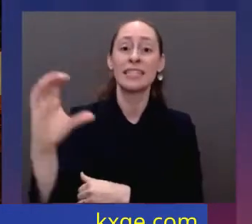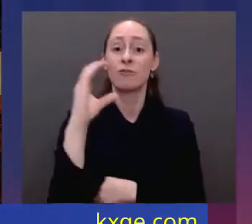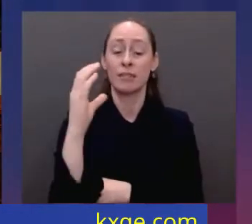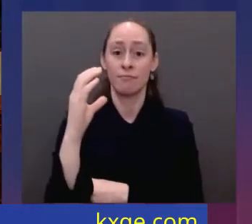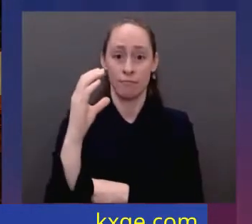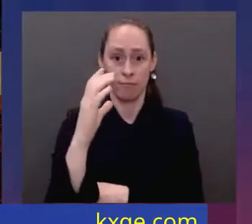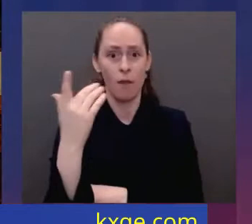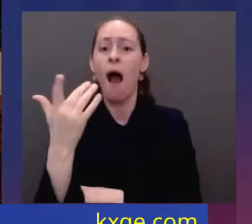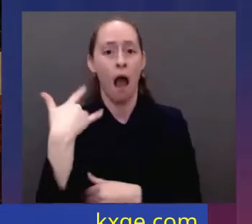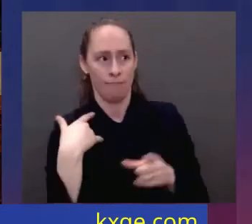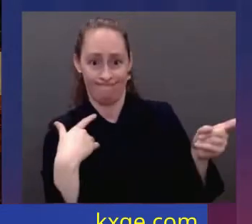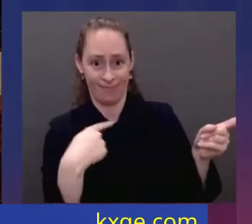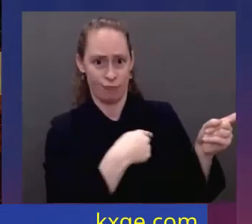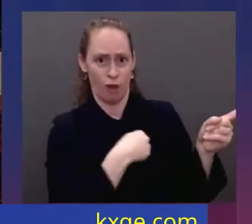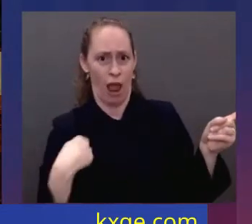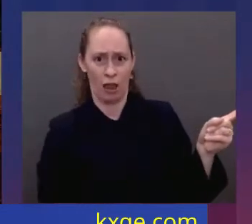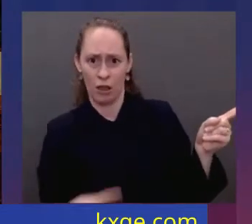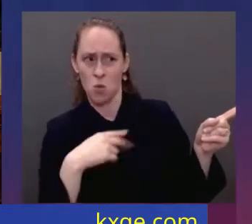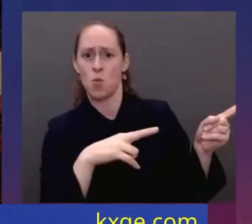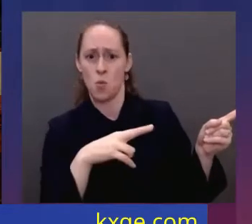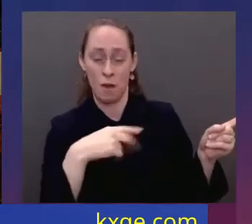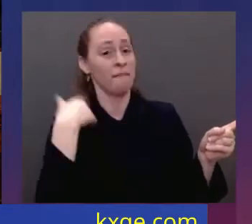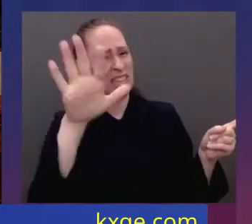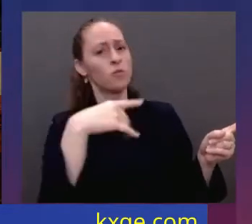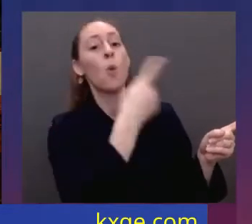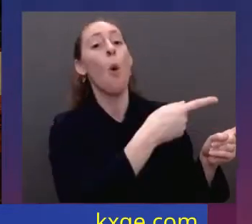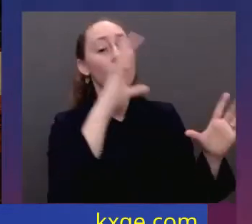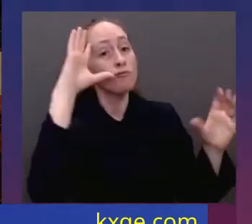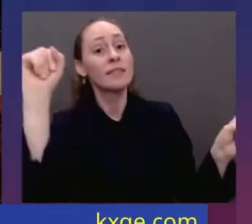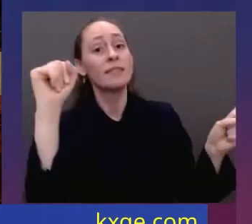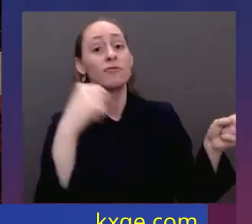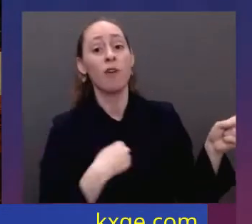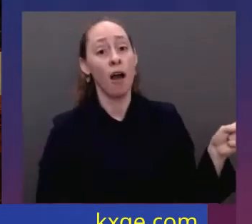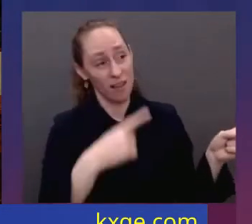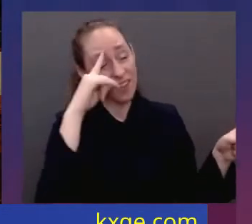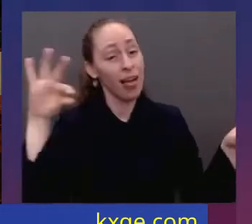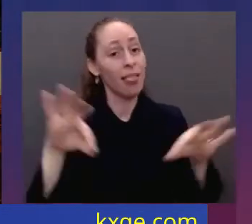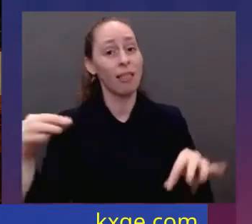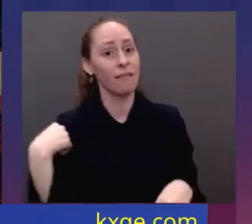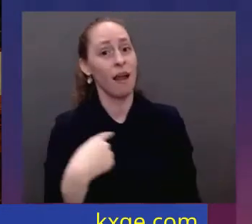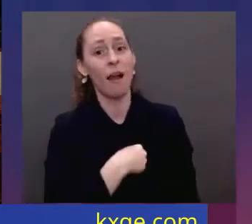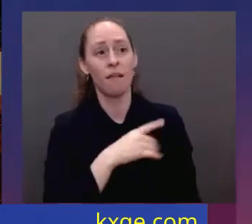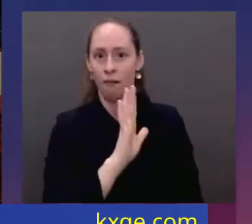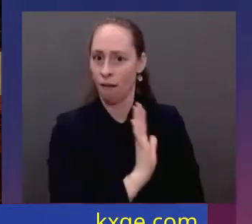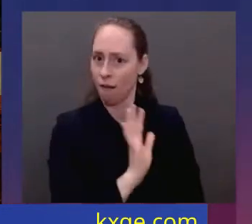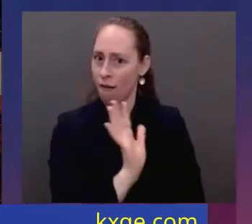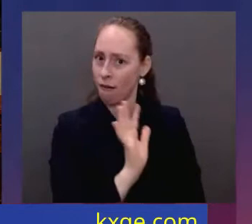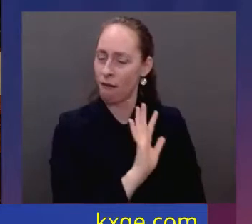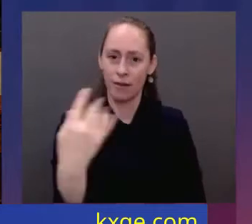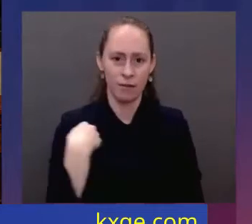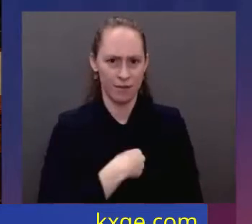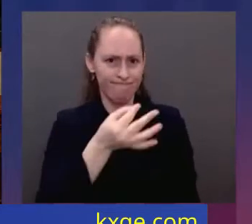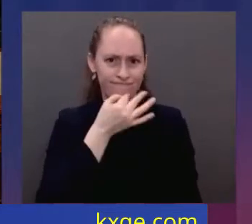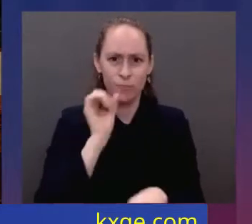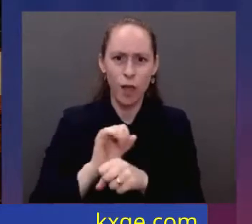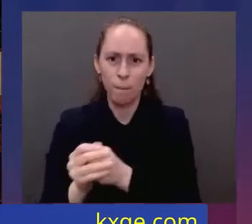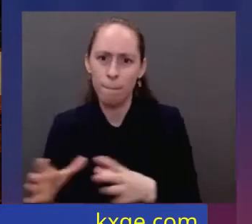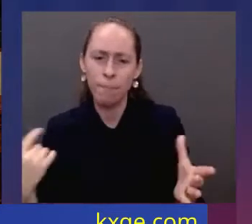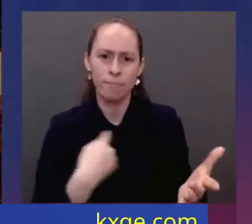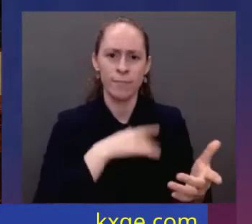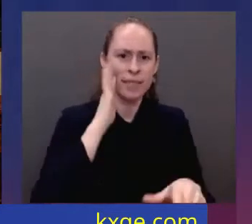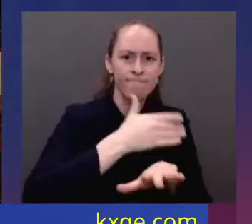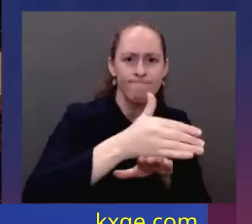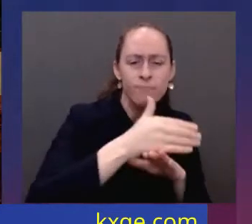Xi Jinping, it's never been a good bet to bet against the American people. We'll create good jobs for millions of Americans modernizing roads, airports, ports, waterways all across America.